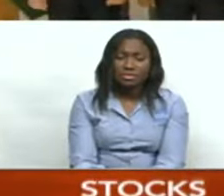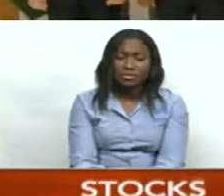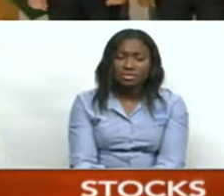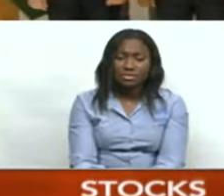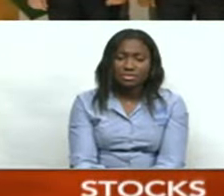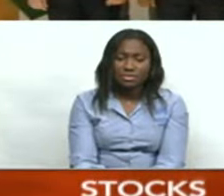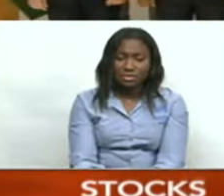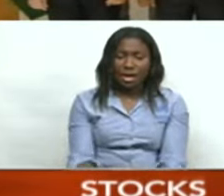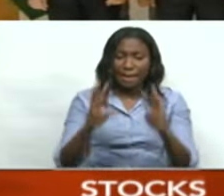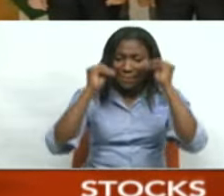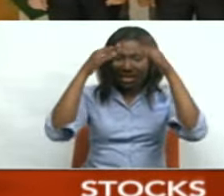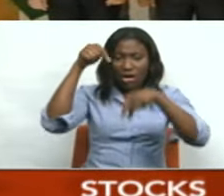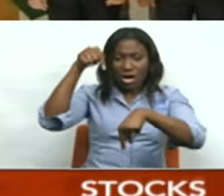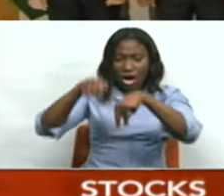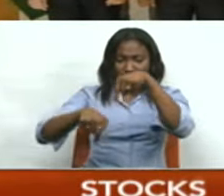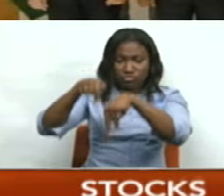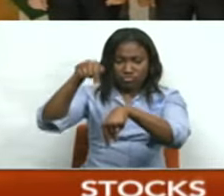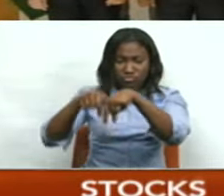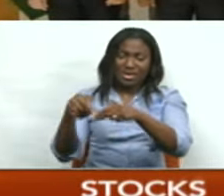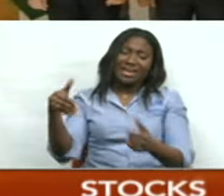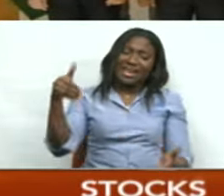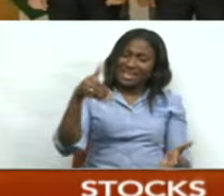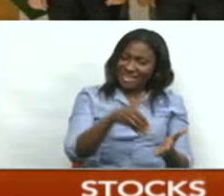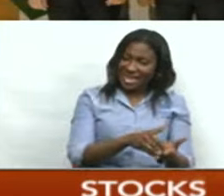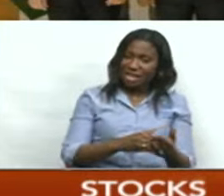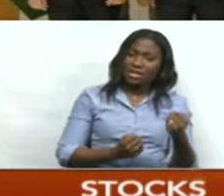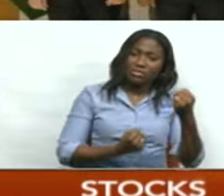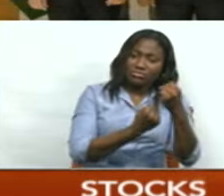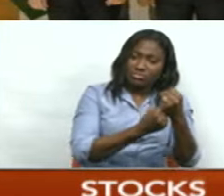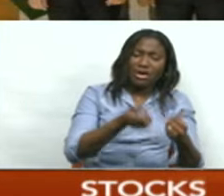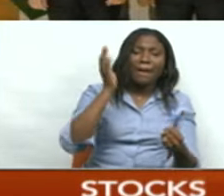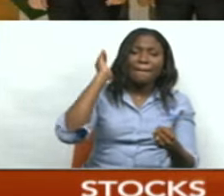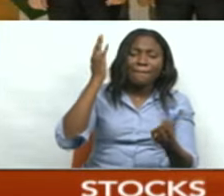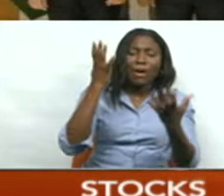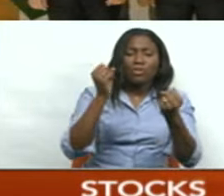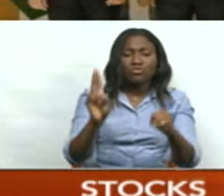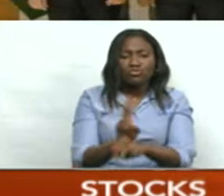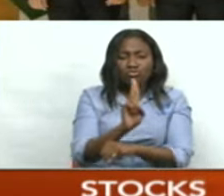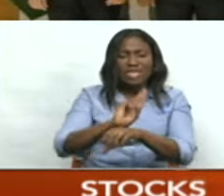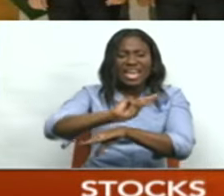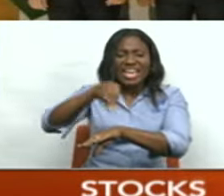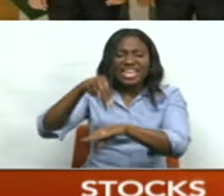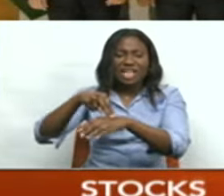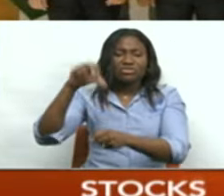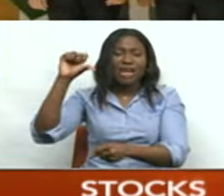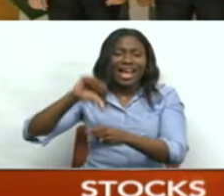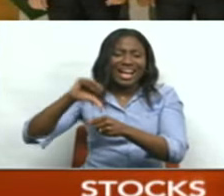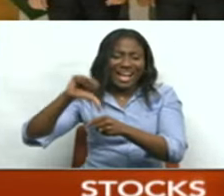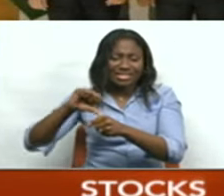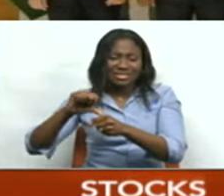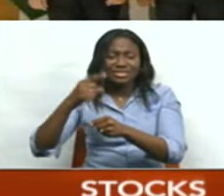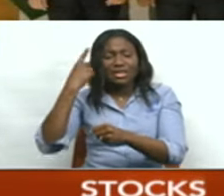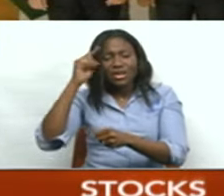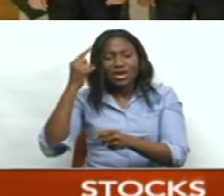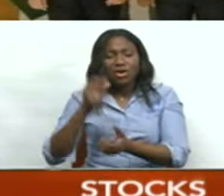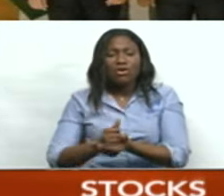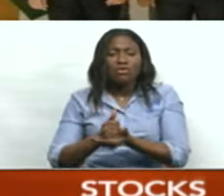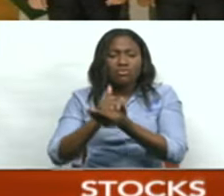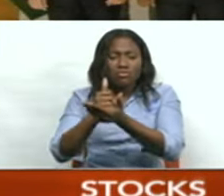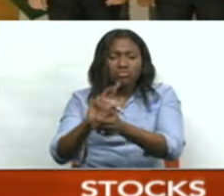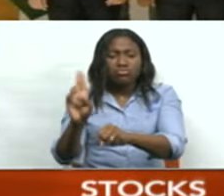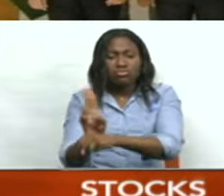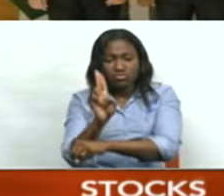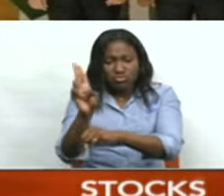Energy Minister Stuart Young has once again advocated for the use of natural gas as a transition fuel as well as the ability to utilize